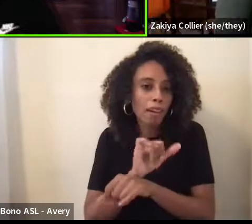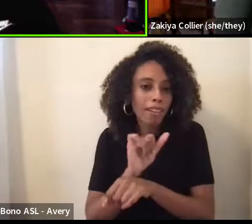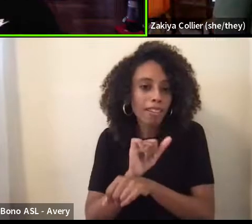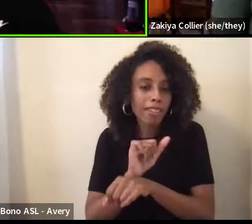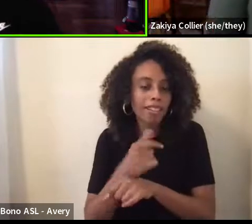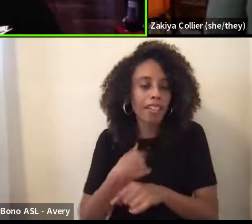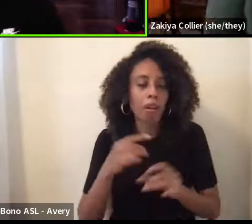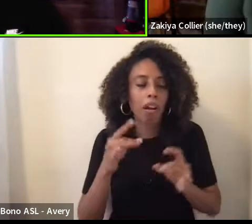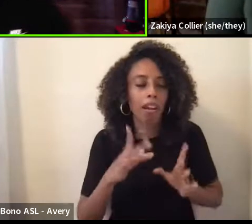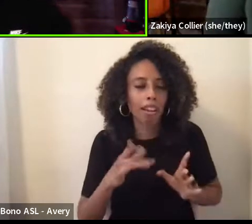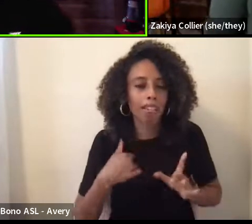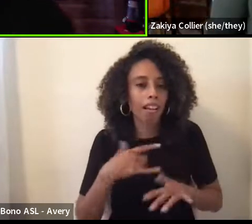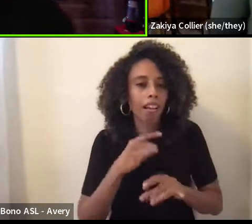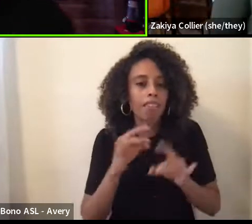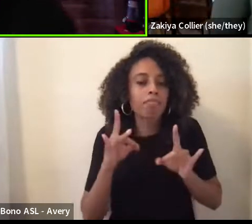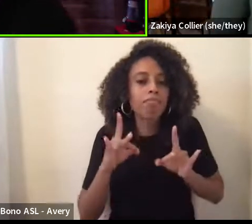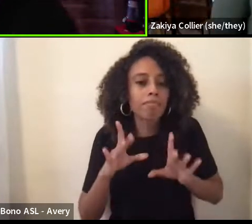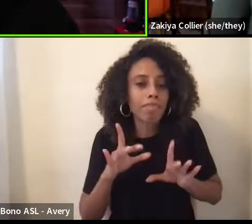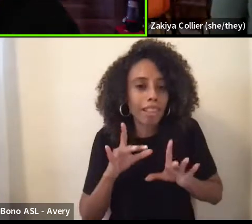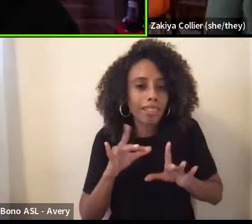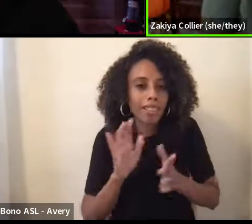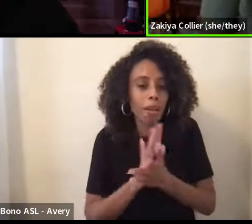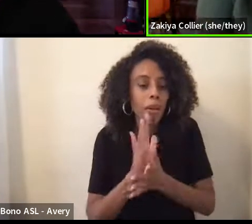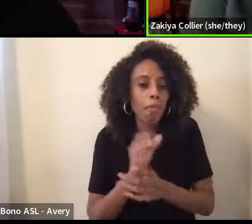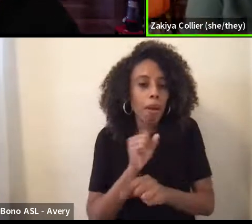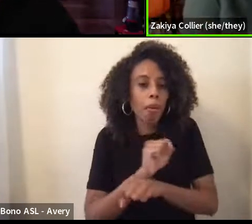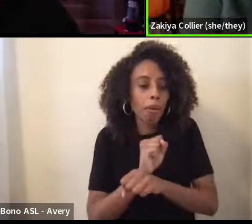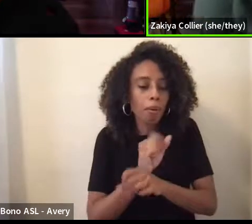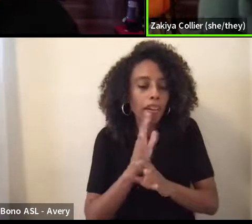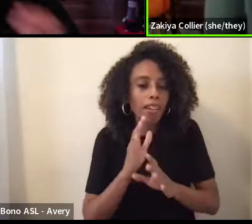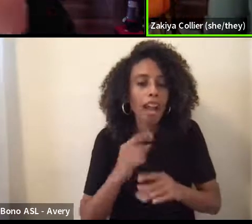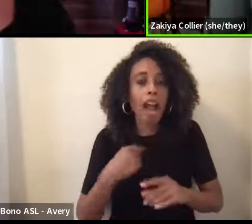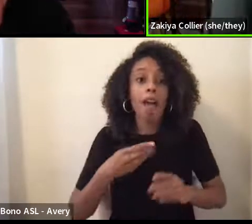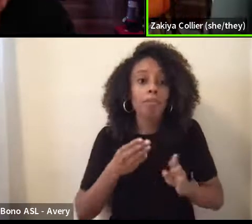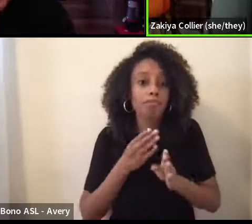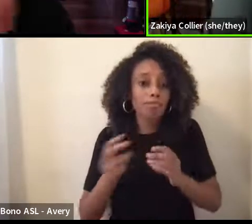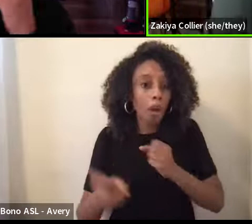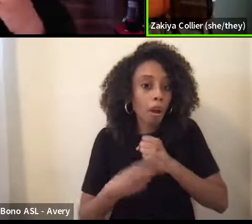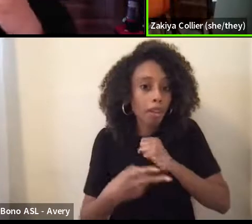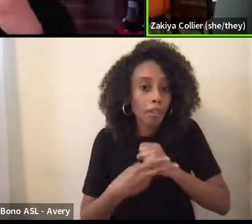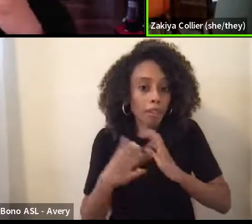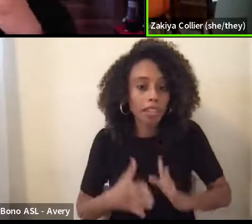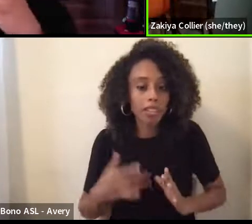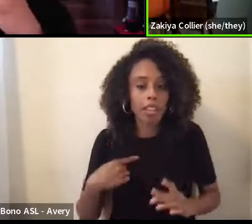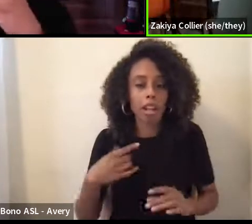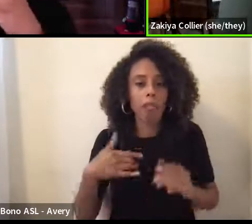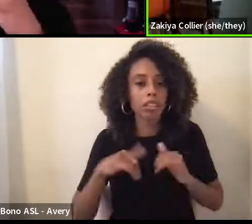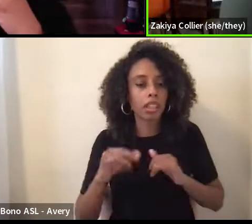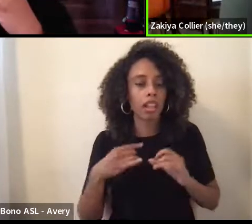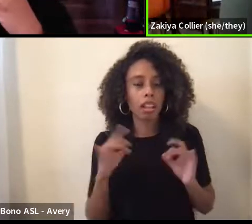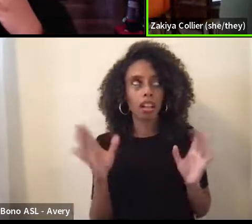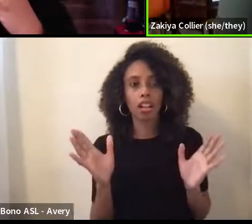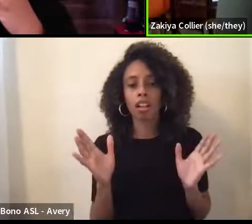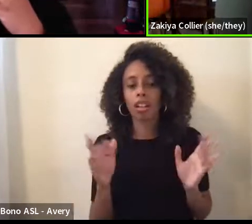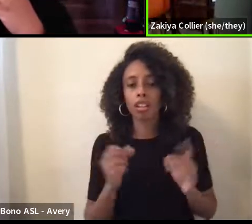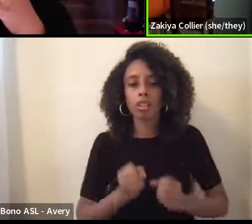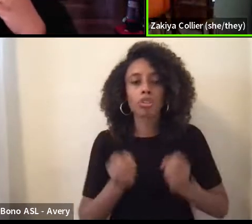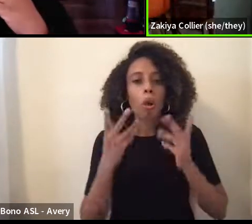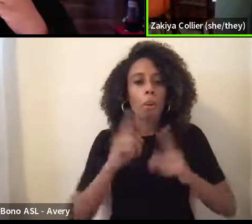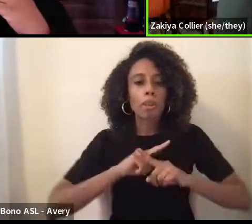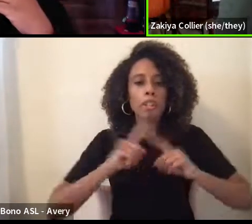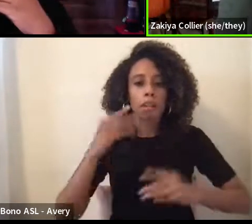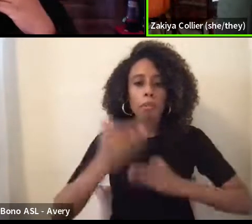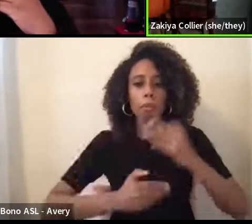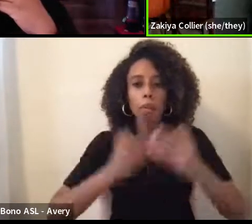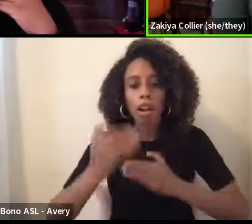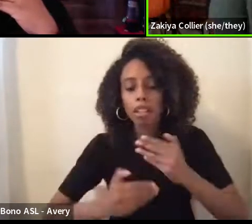As an archivist, I'm like, uh, like so many like different processes and like this paper,